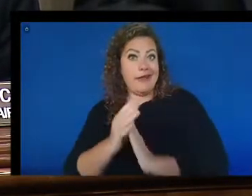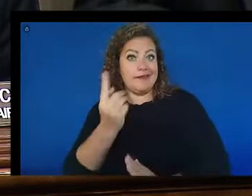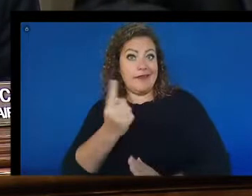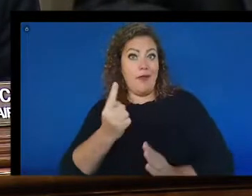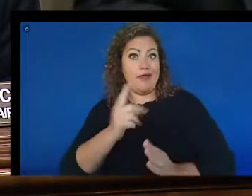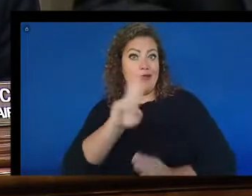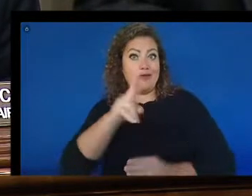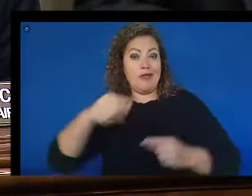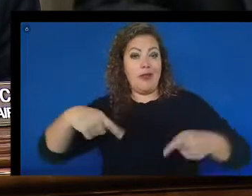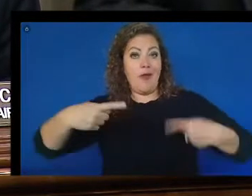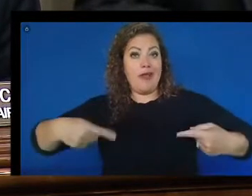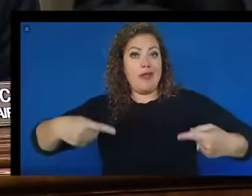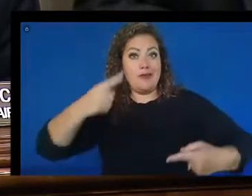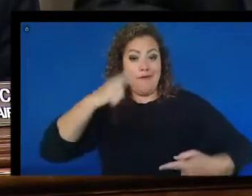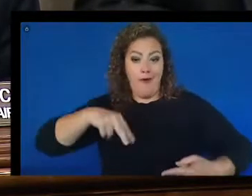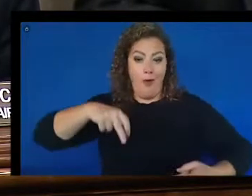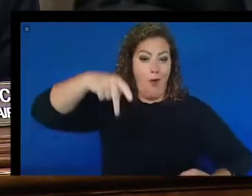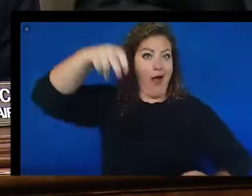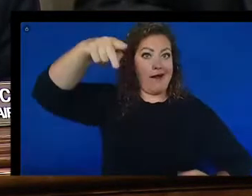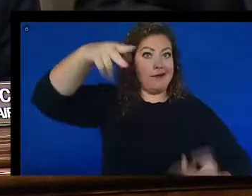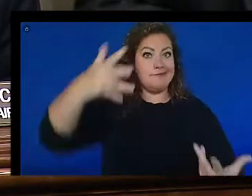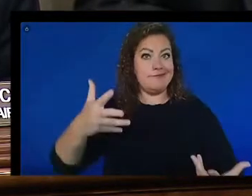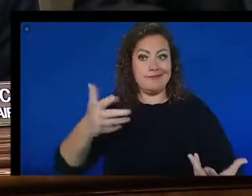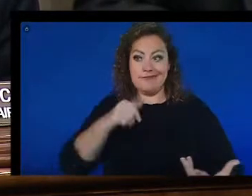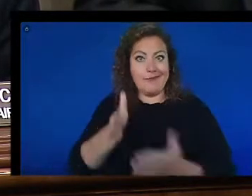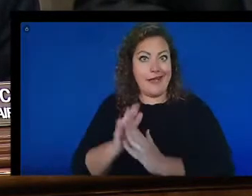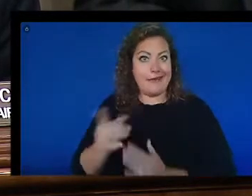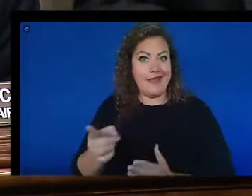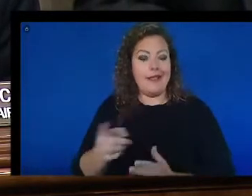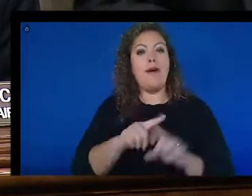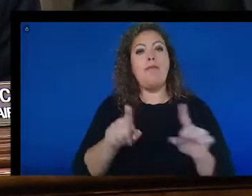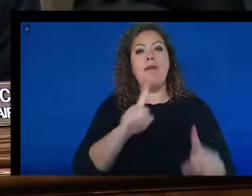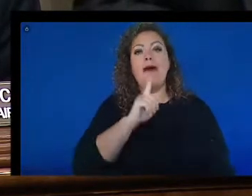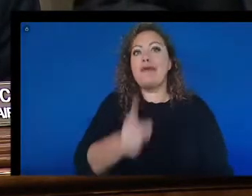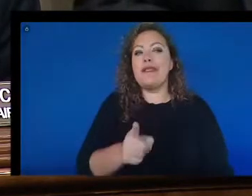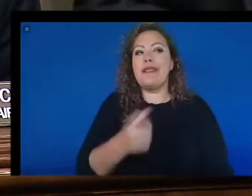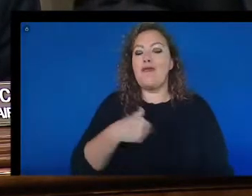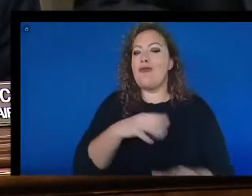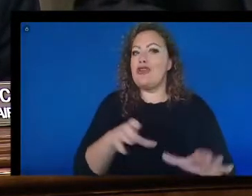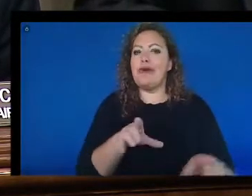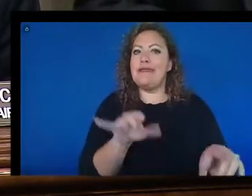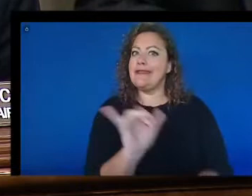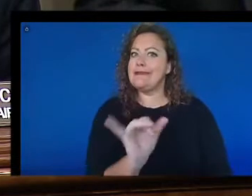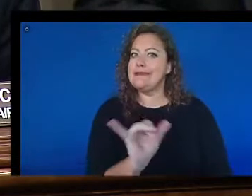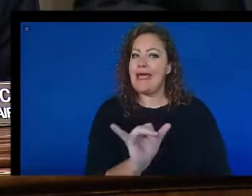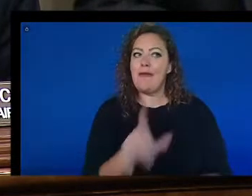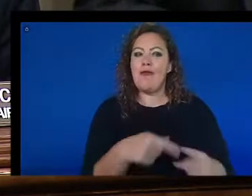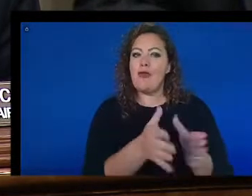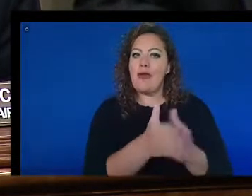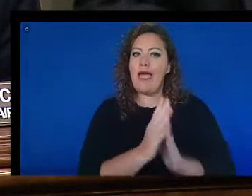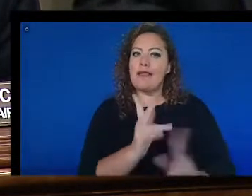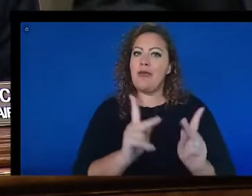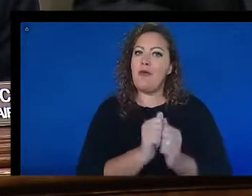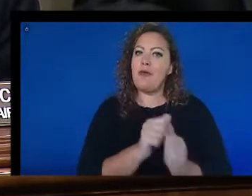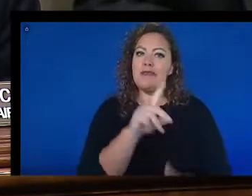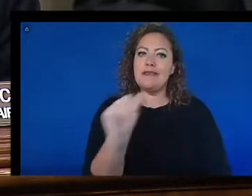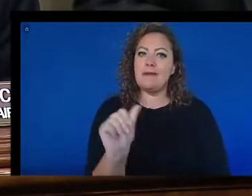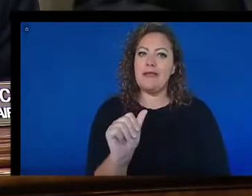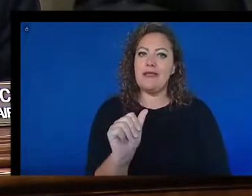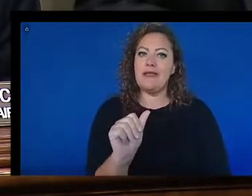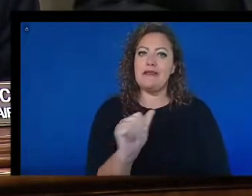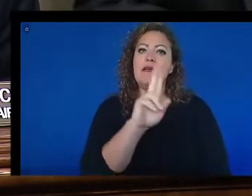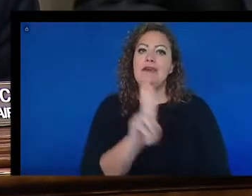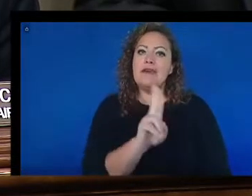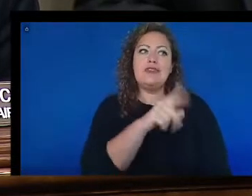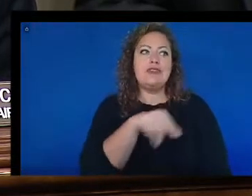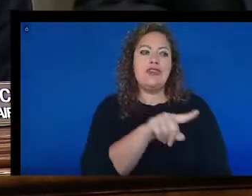steps, but in a real sense, we're doing something similar when we ask people with disabilities to use